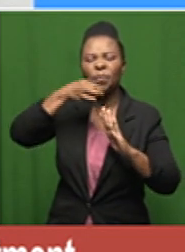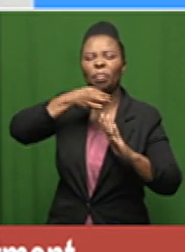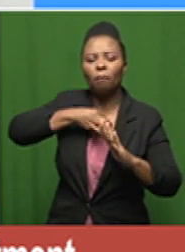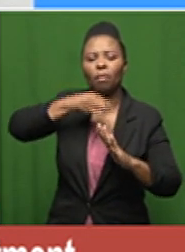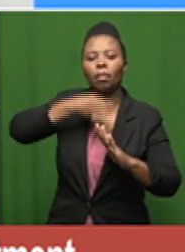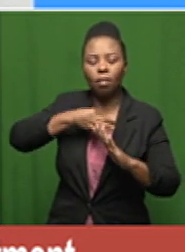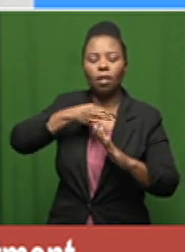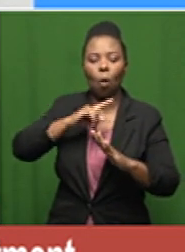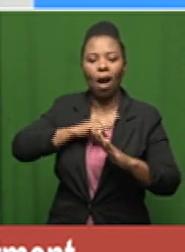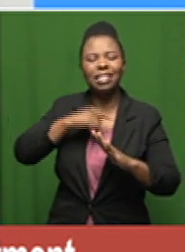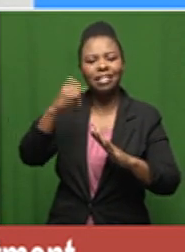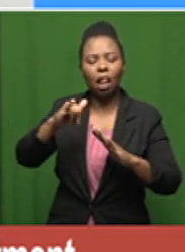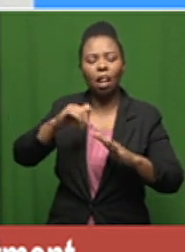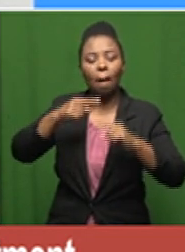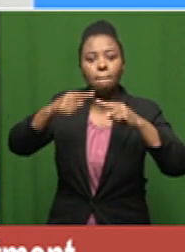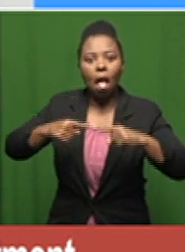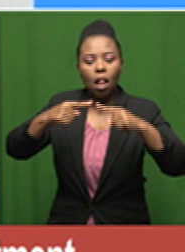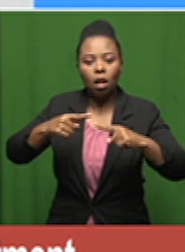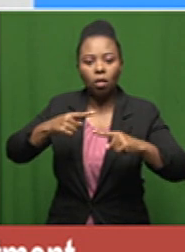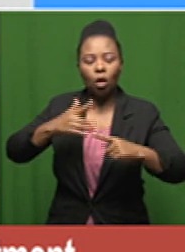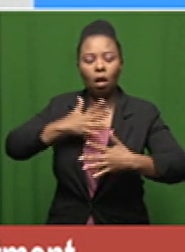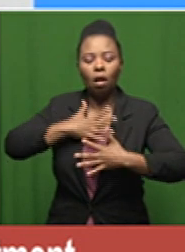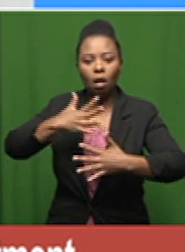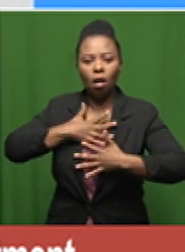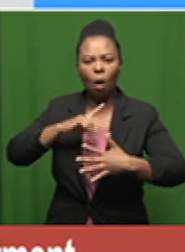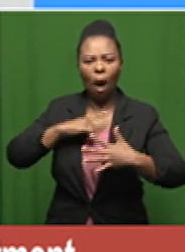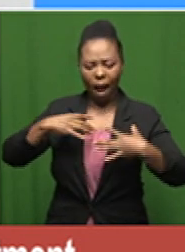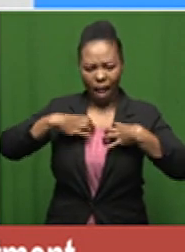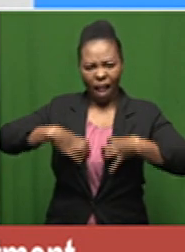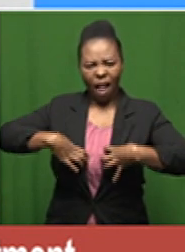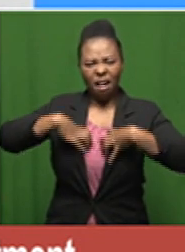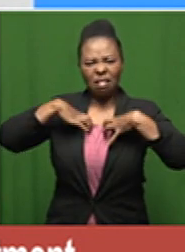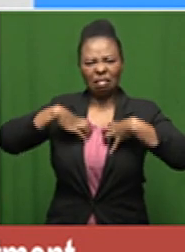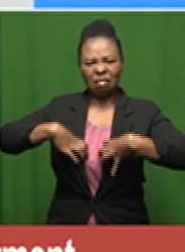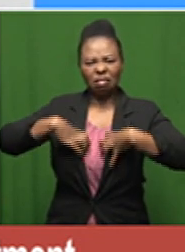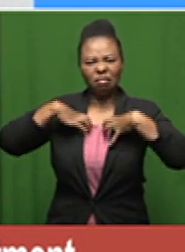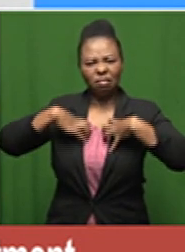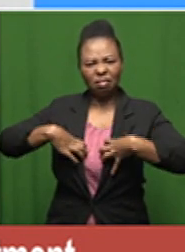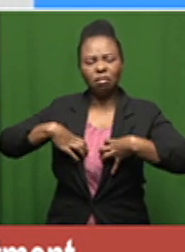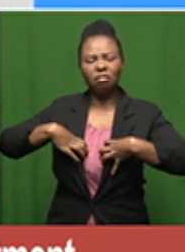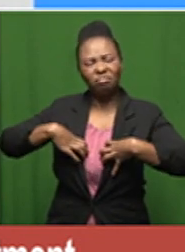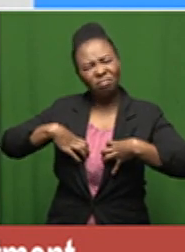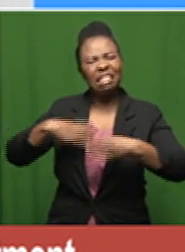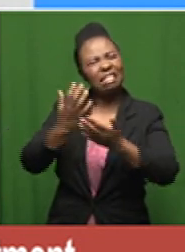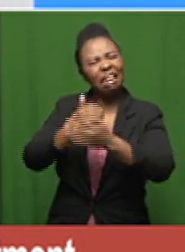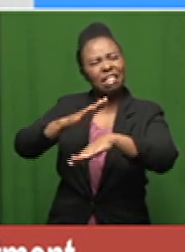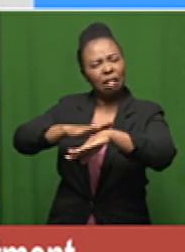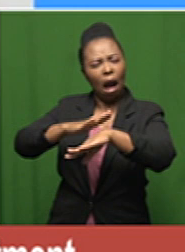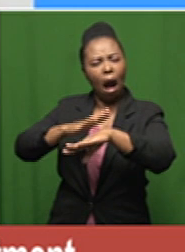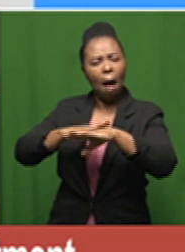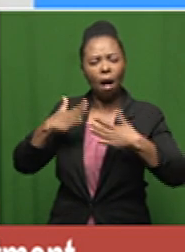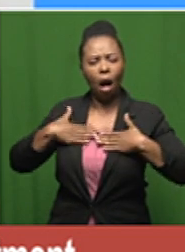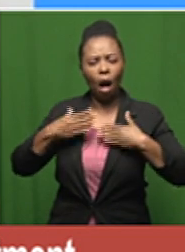you still battle to breathe your lungs are affected in such a way that it takes time for you to heal